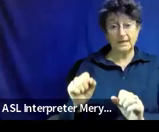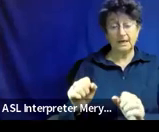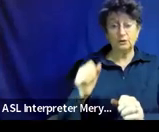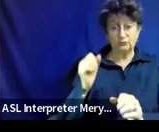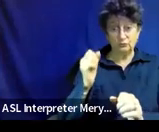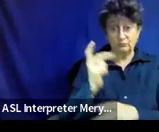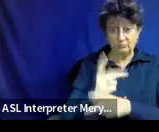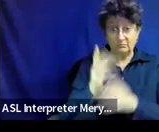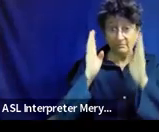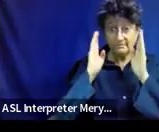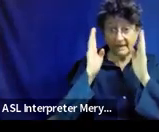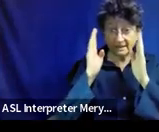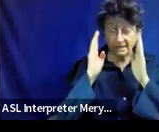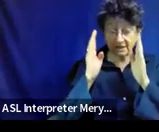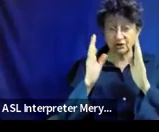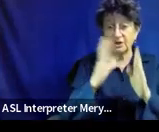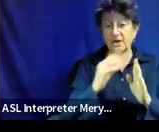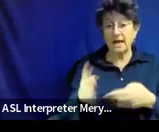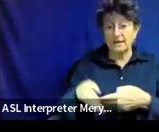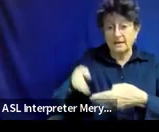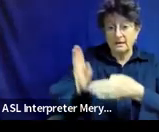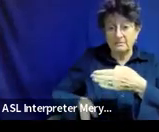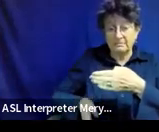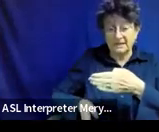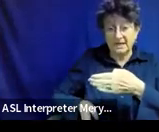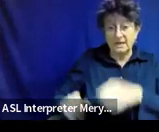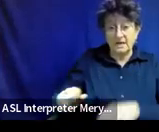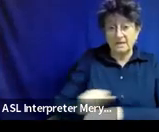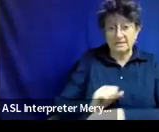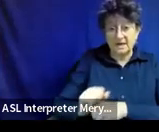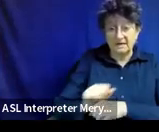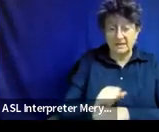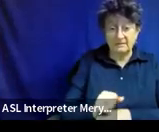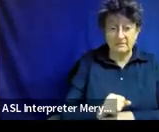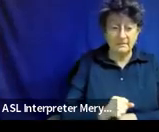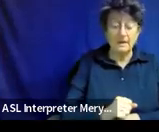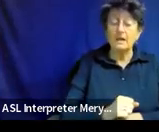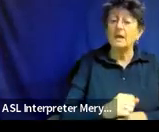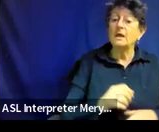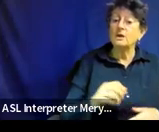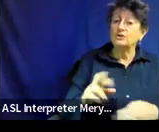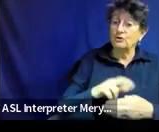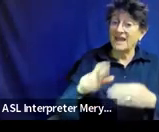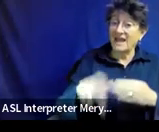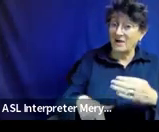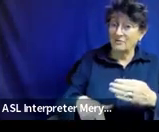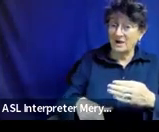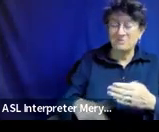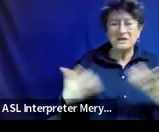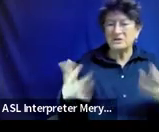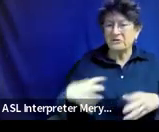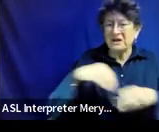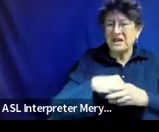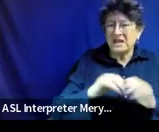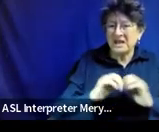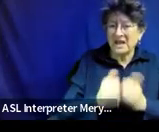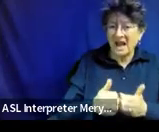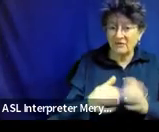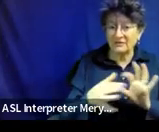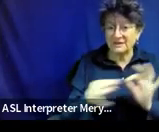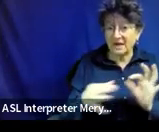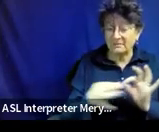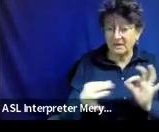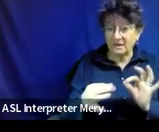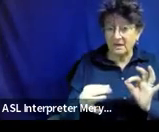assignments. So there's your outcome is in the how statement. And the skill gap is self-initiation.